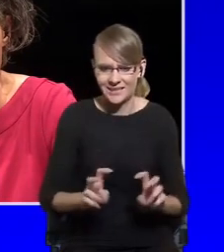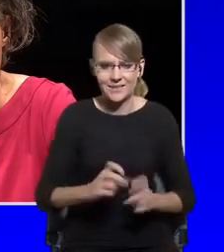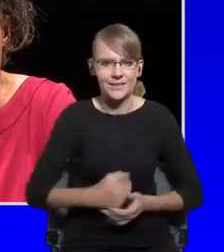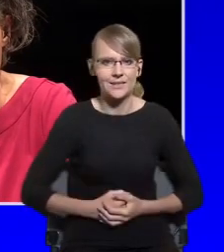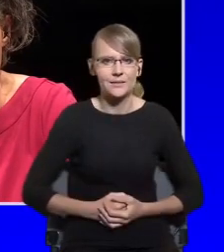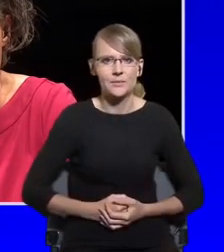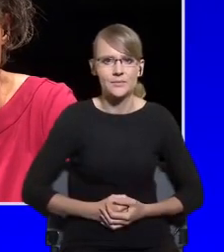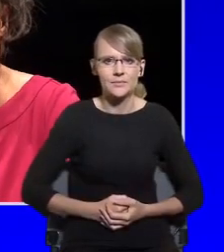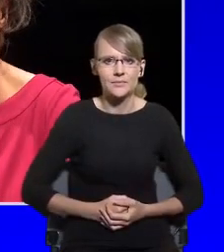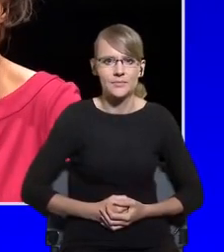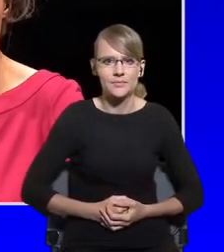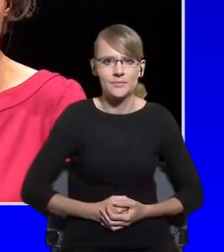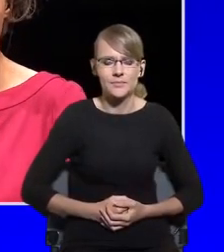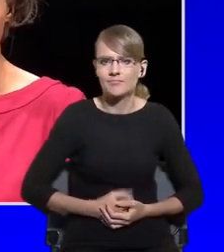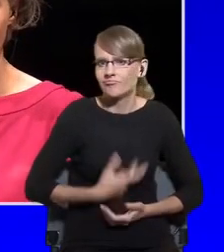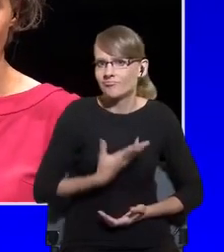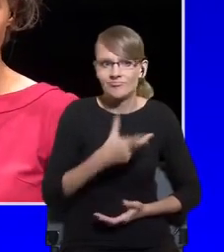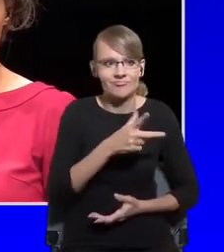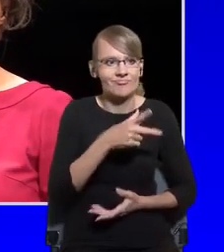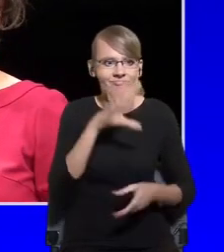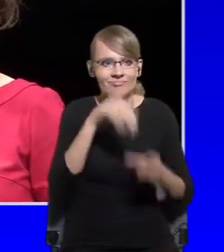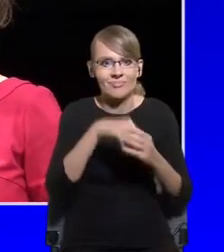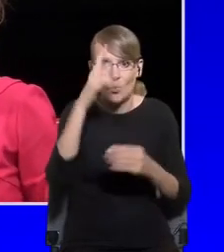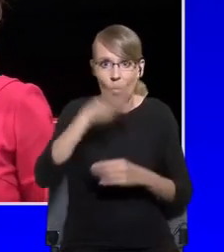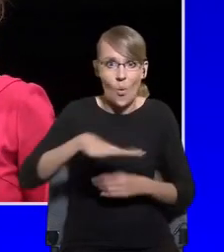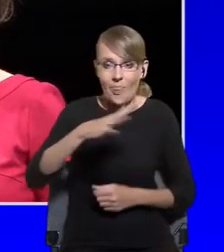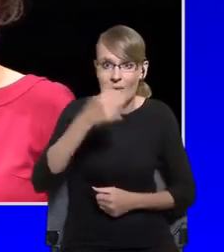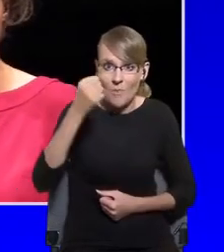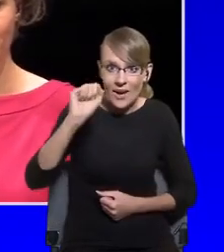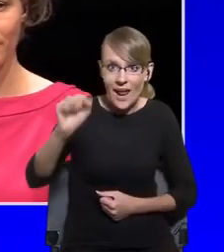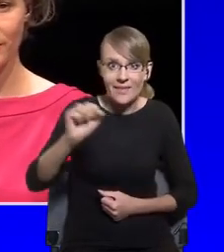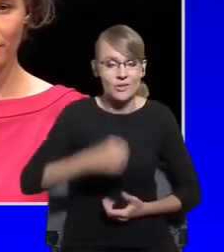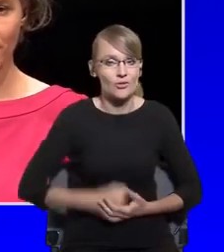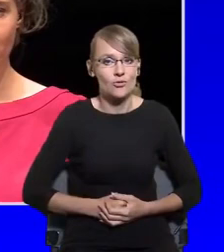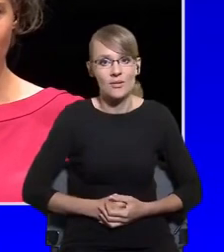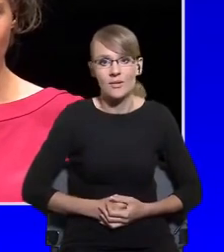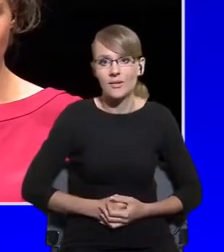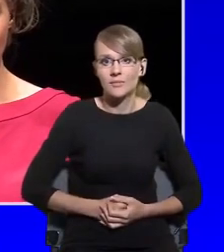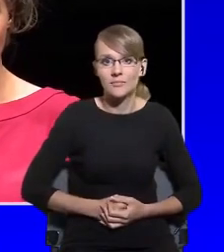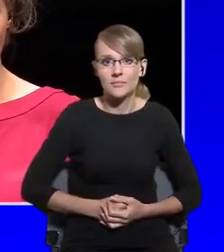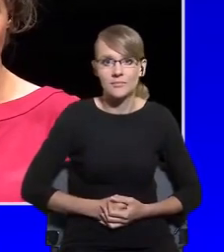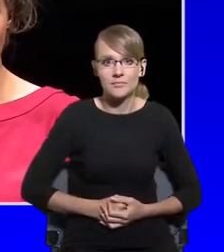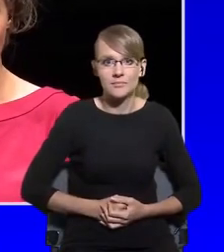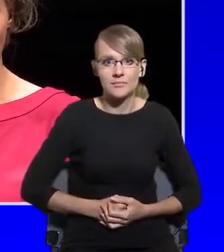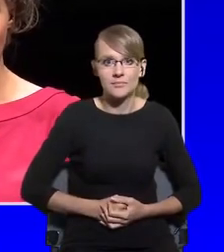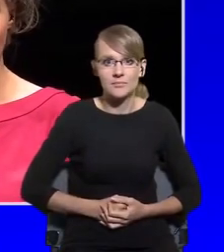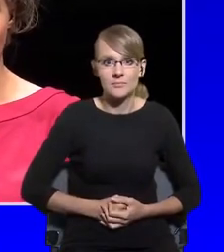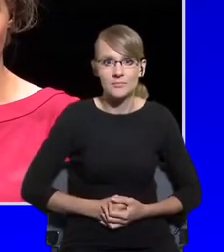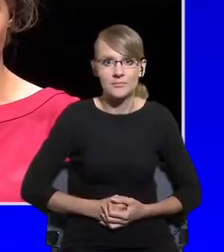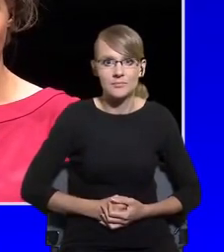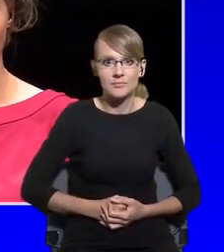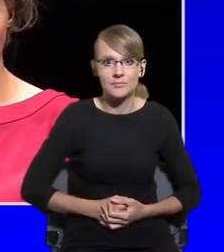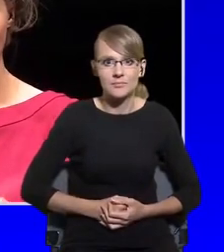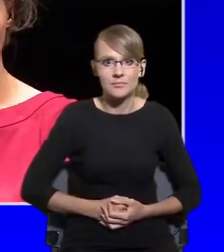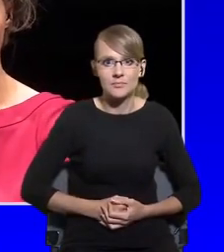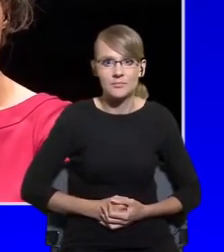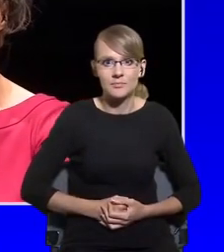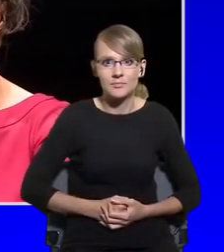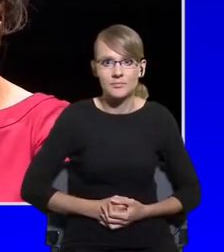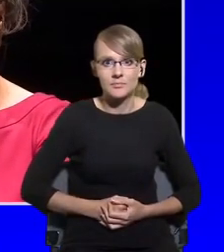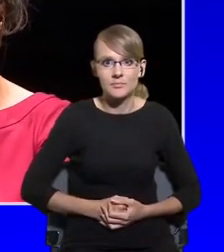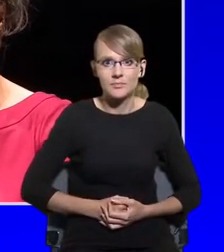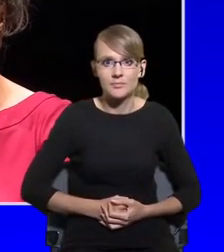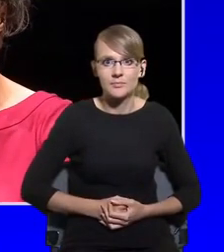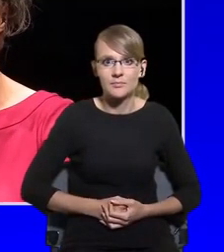societies in which the value of democracy is very strong.